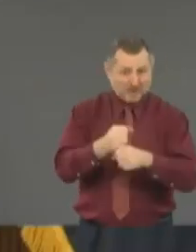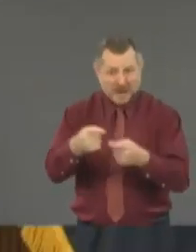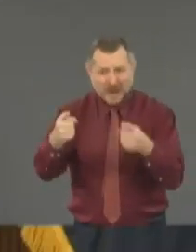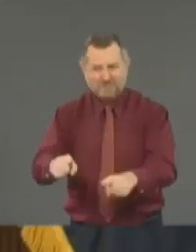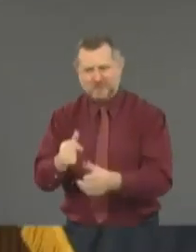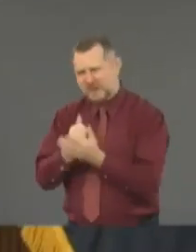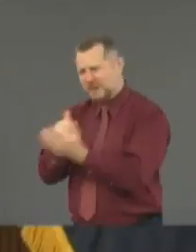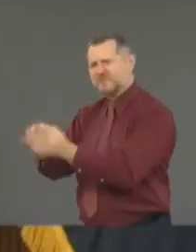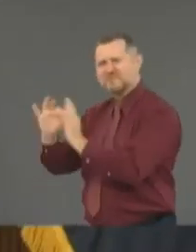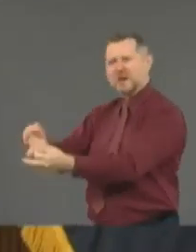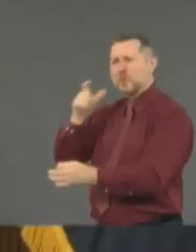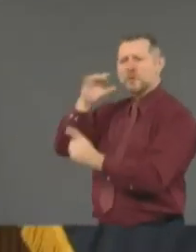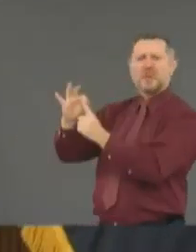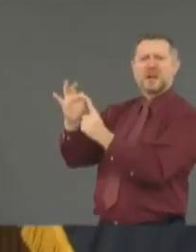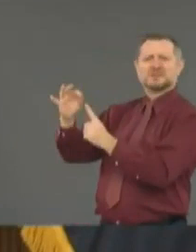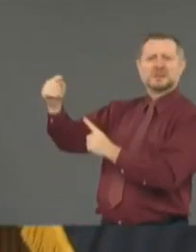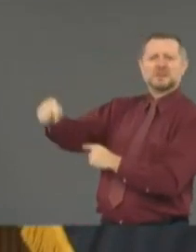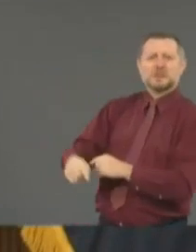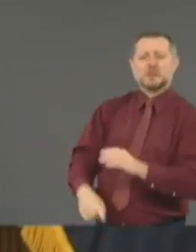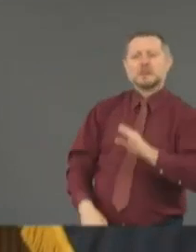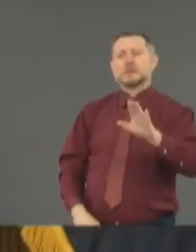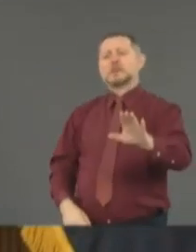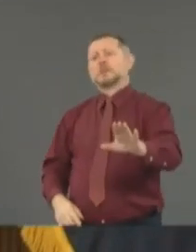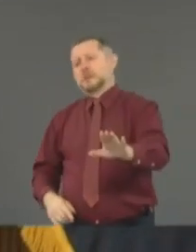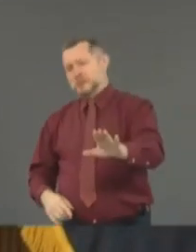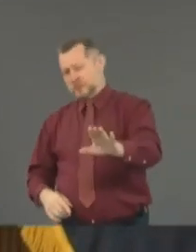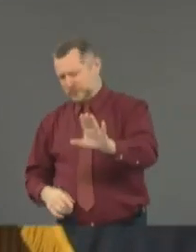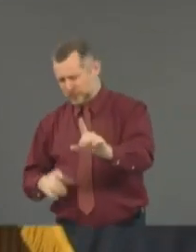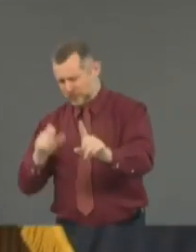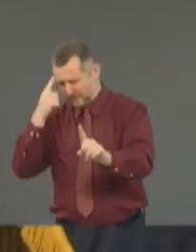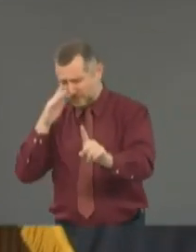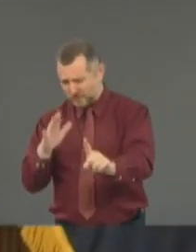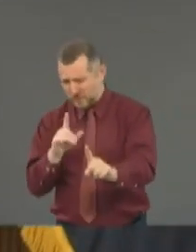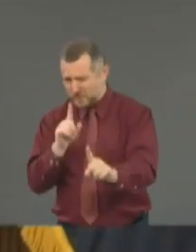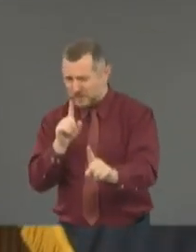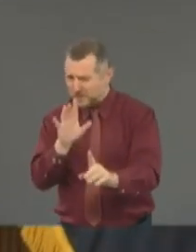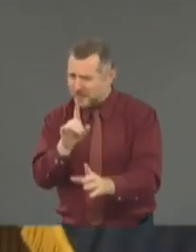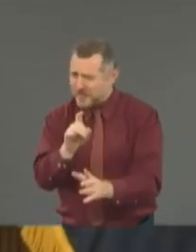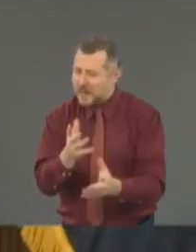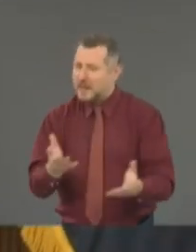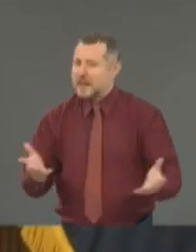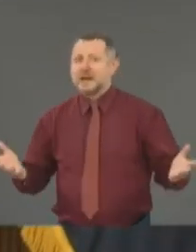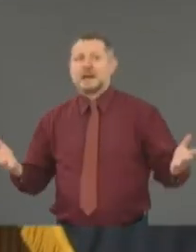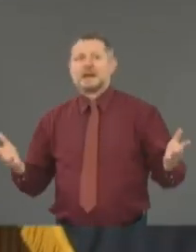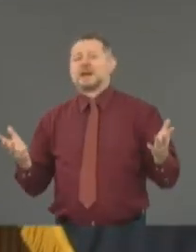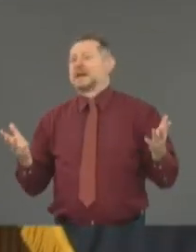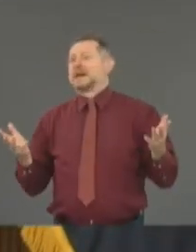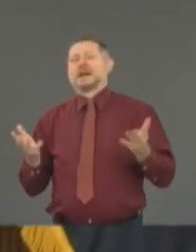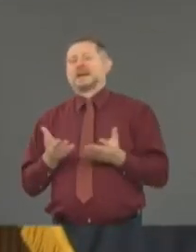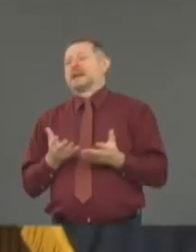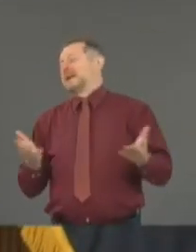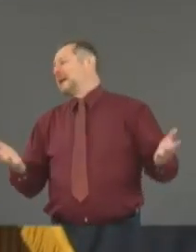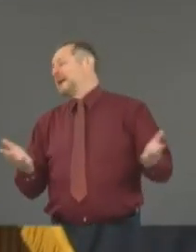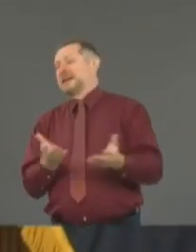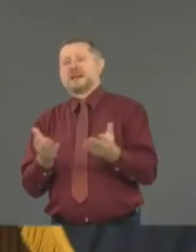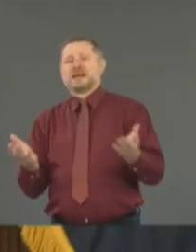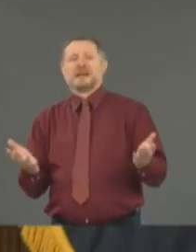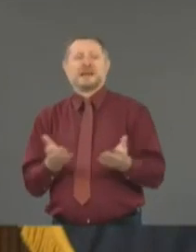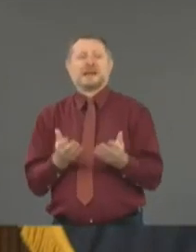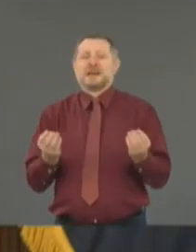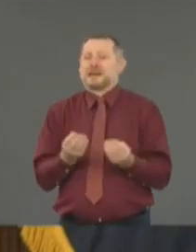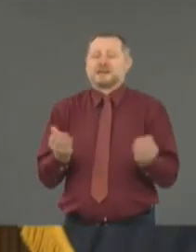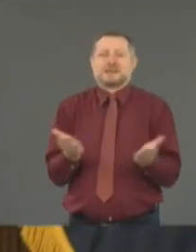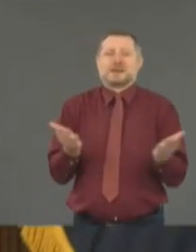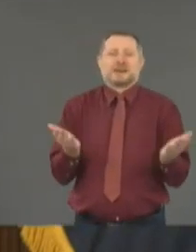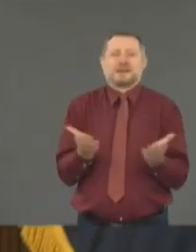Have you, I mean, the, did you hear anything